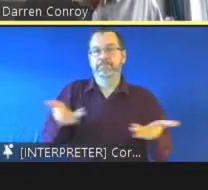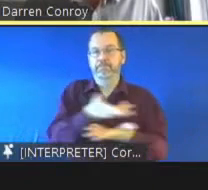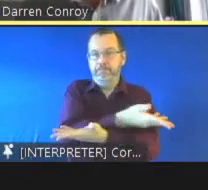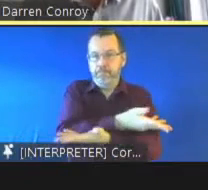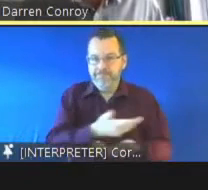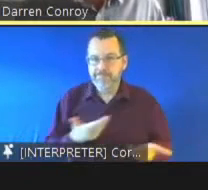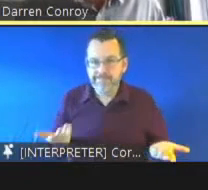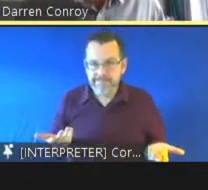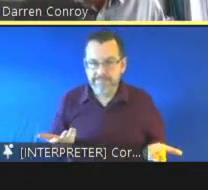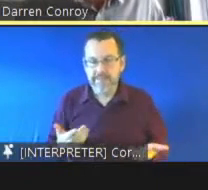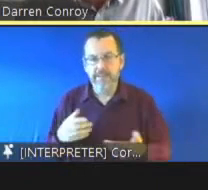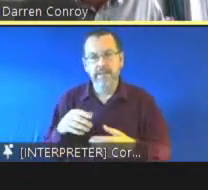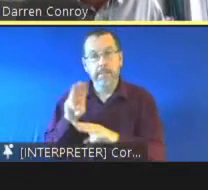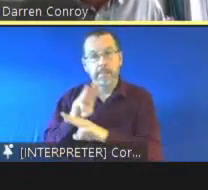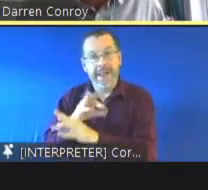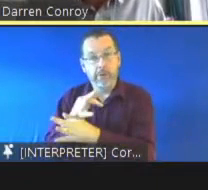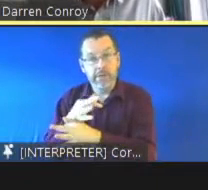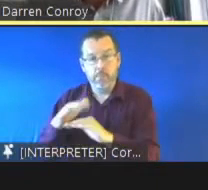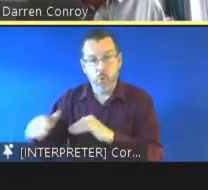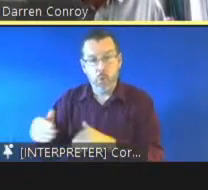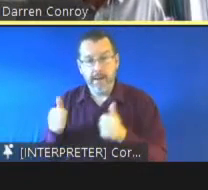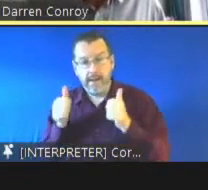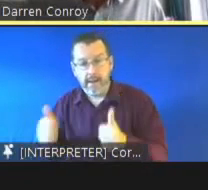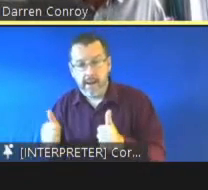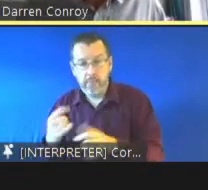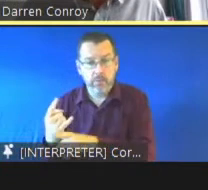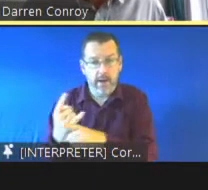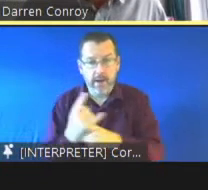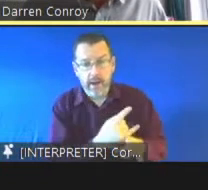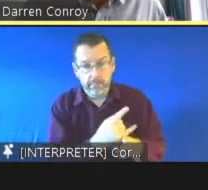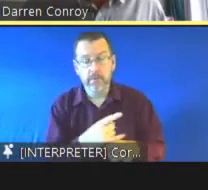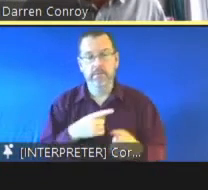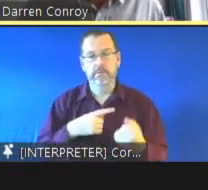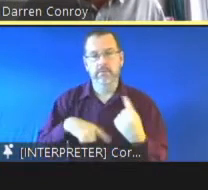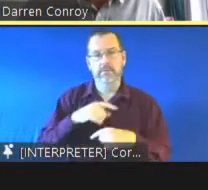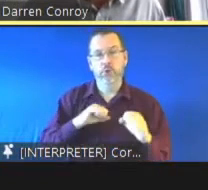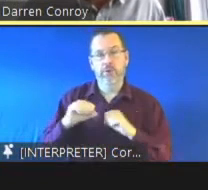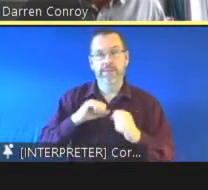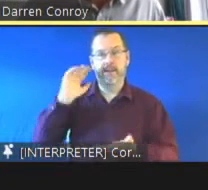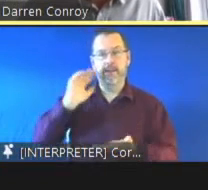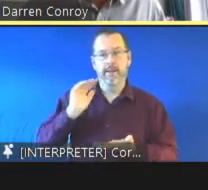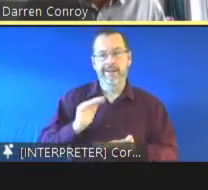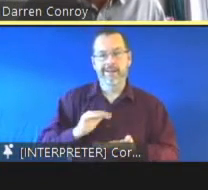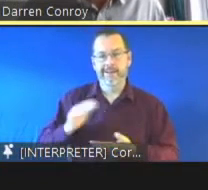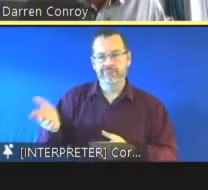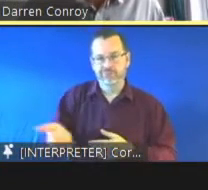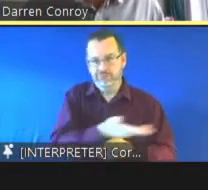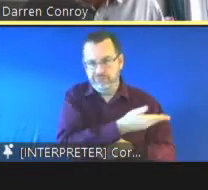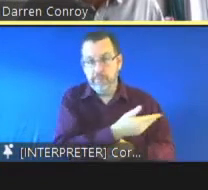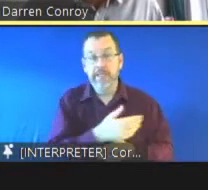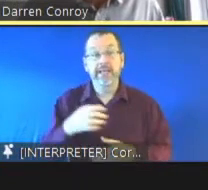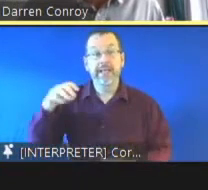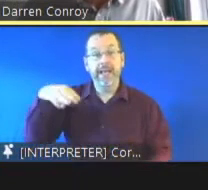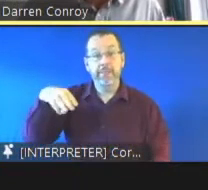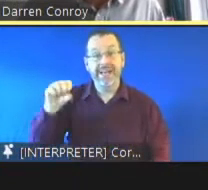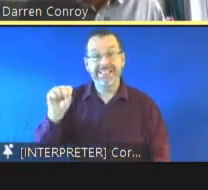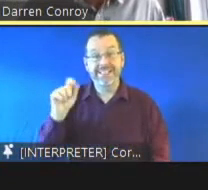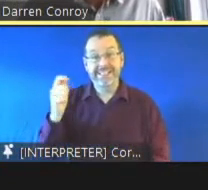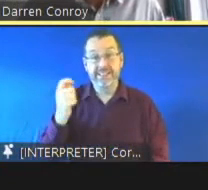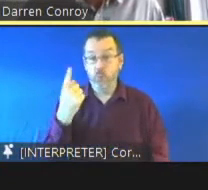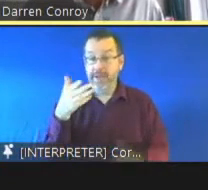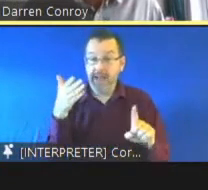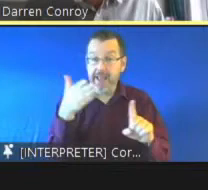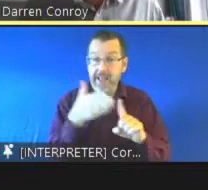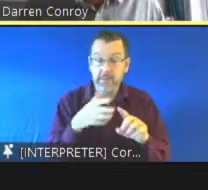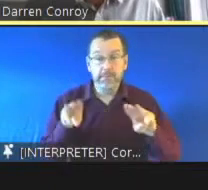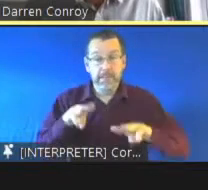as the parental capacity increases and one of the assumptions of mst is that people should be able to live without formal services involved